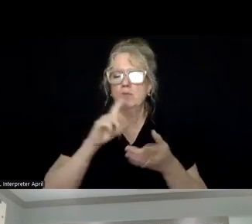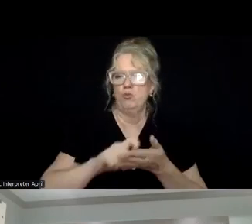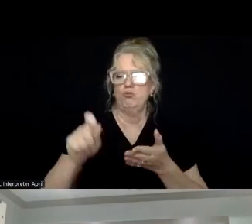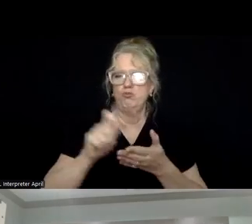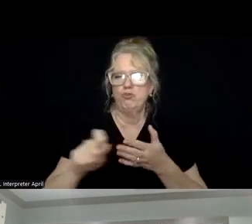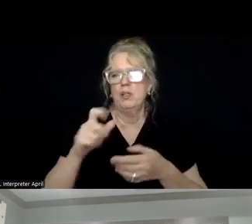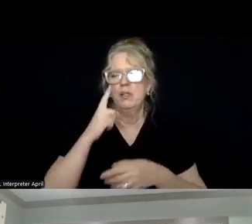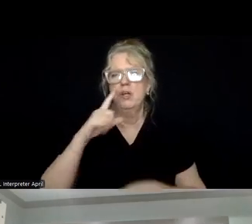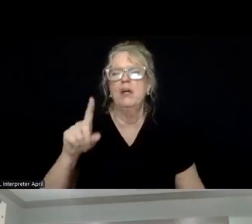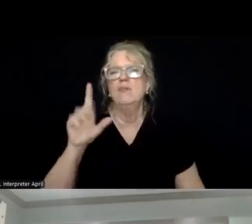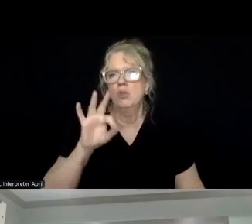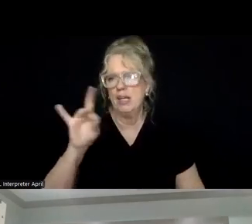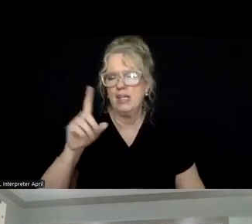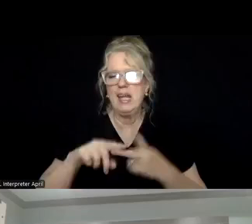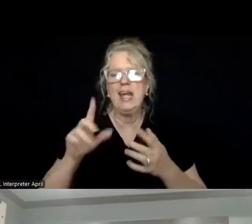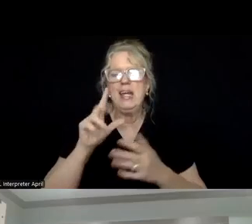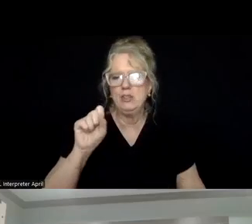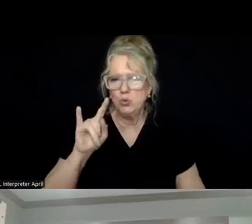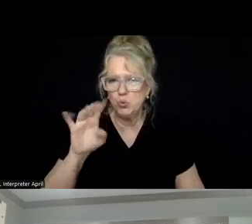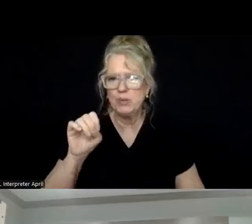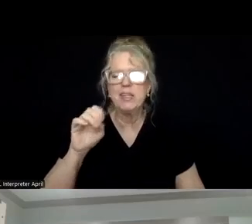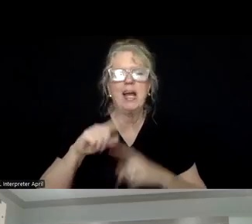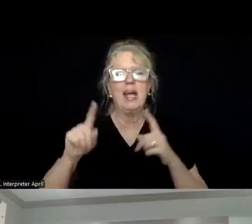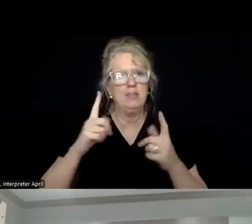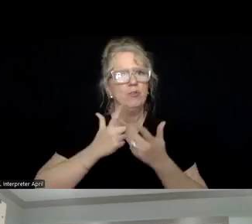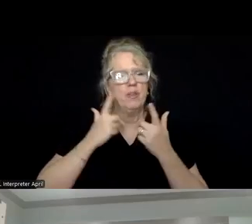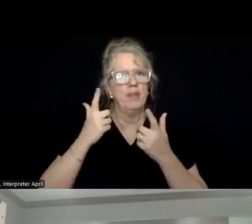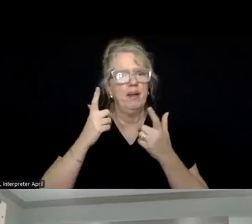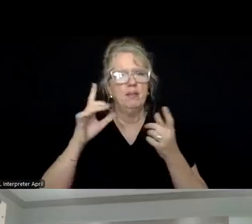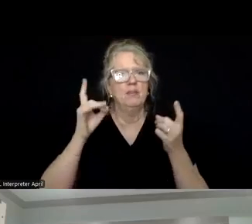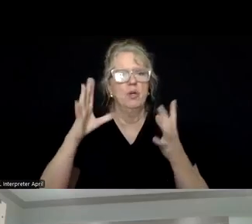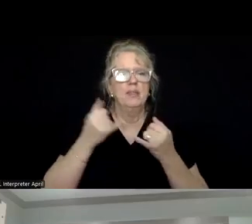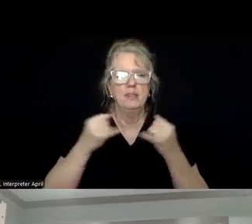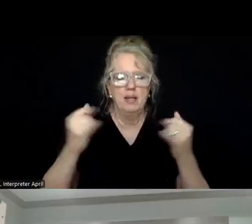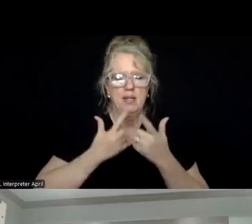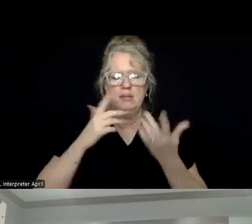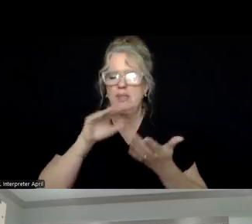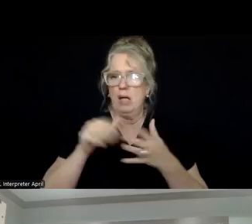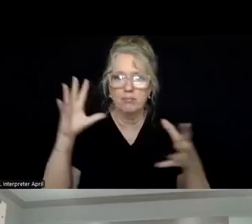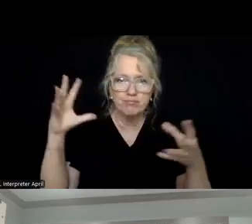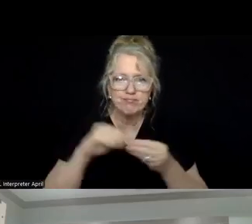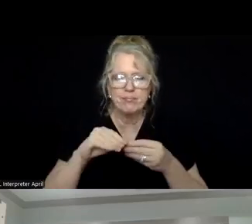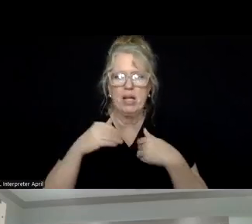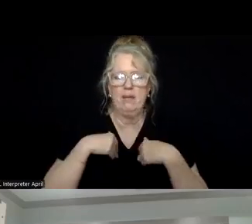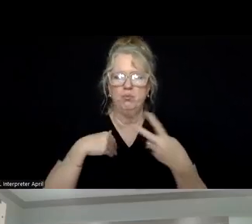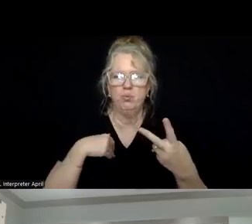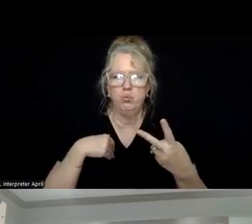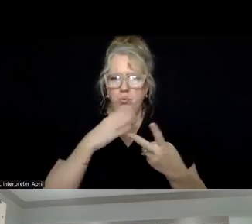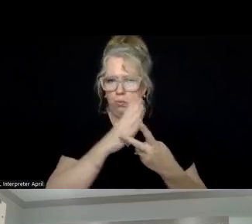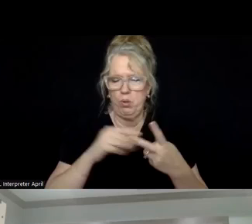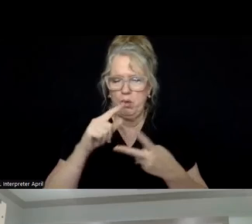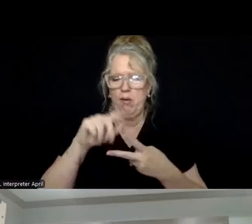988 Suicide and Crisis Lifeline Centers. Uh, it's very comprehensive. So it's going to be in two parts on August